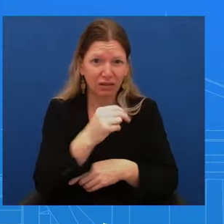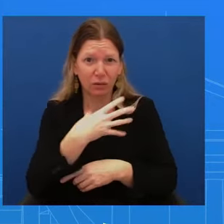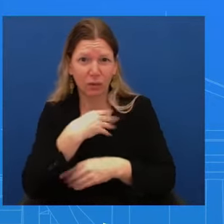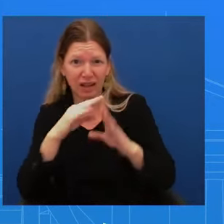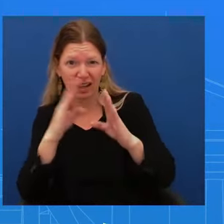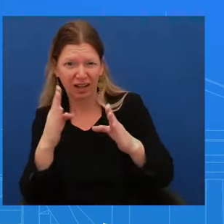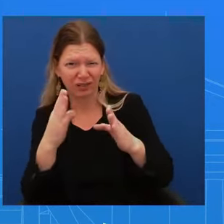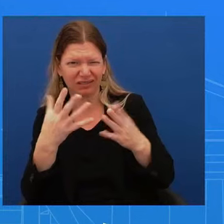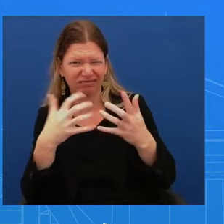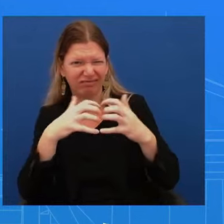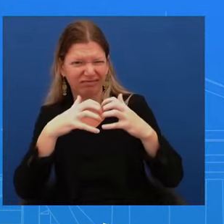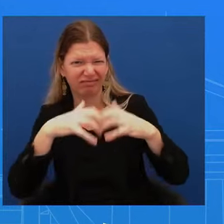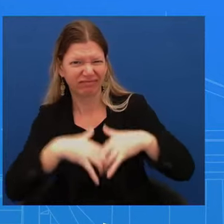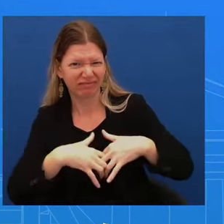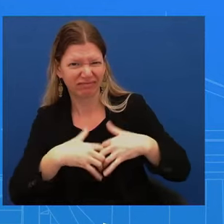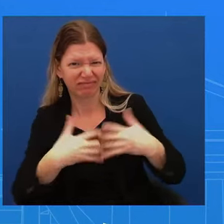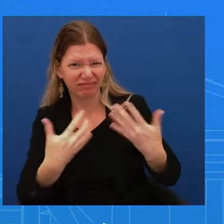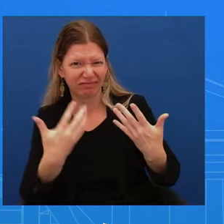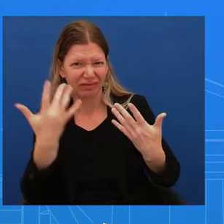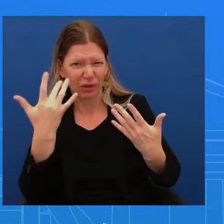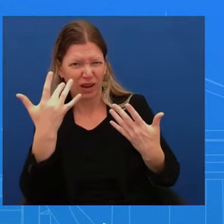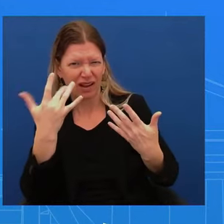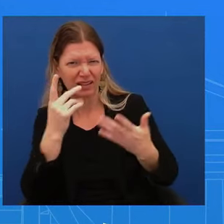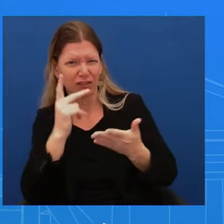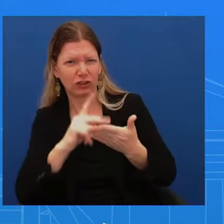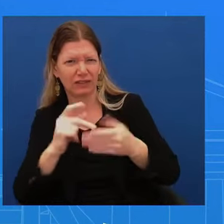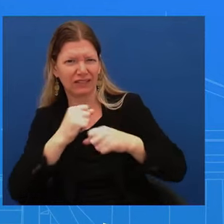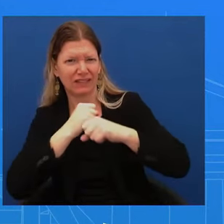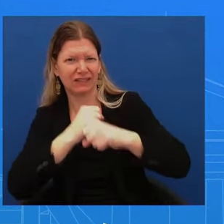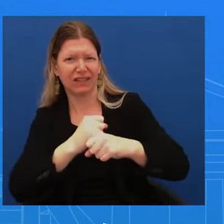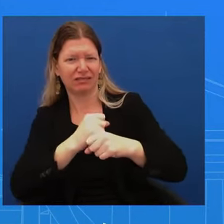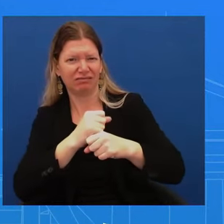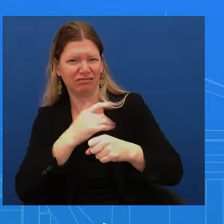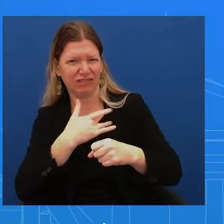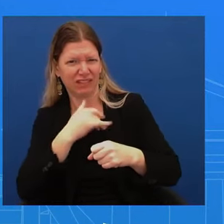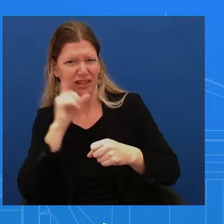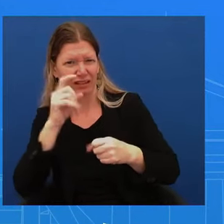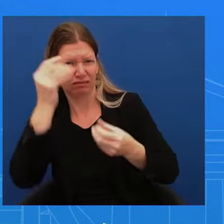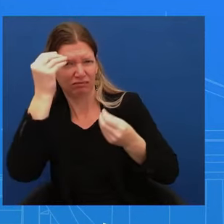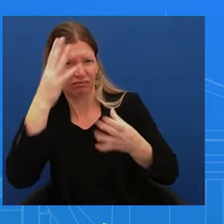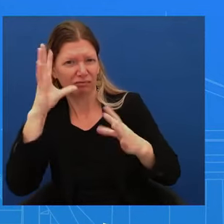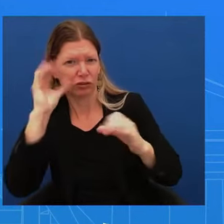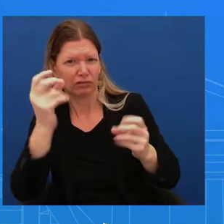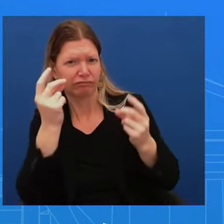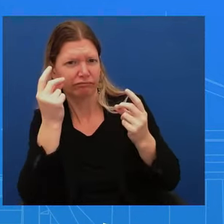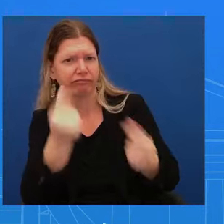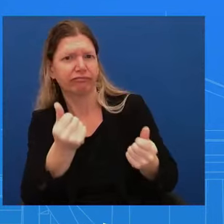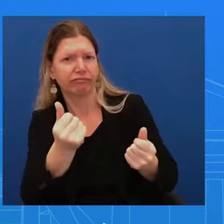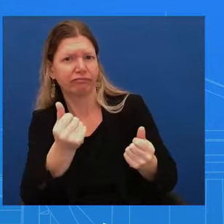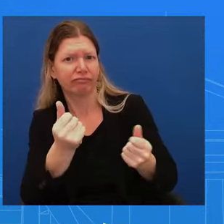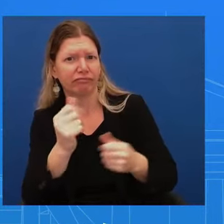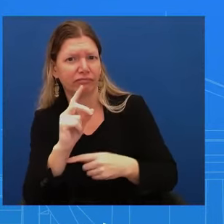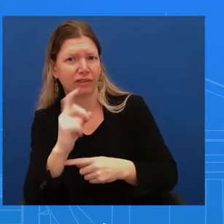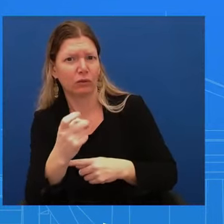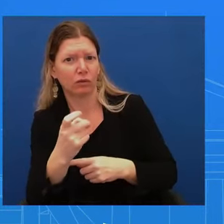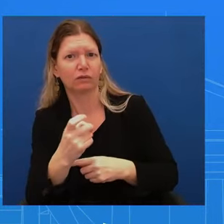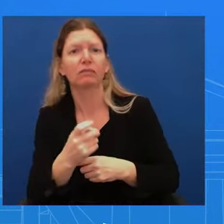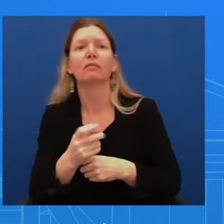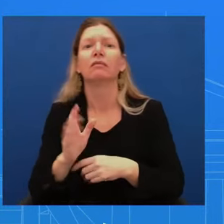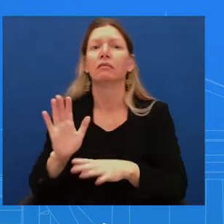procedure? So, look, we have complete confidence in the secretary. That is something that we have said. The president has complete confidence in the secretary. Obviously,